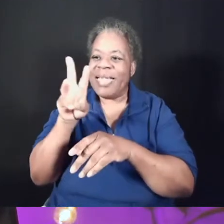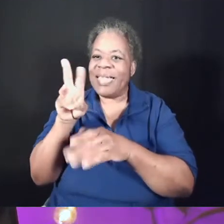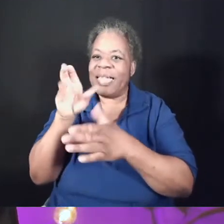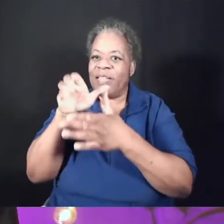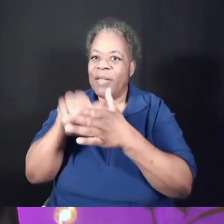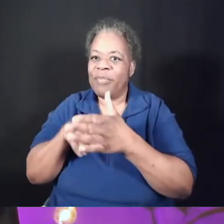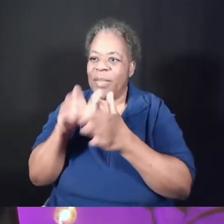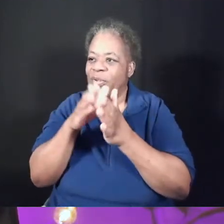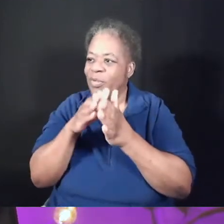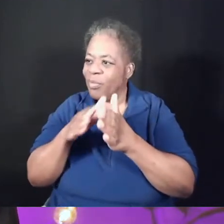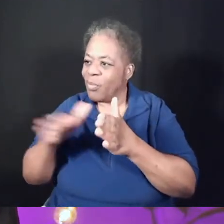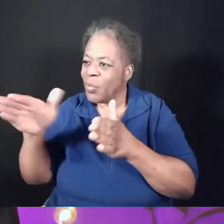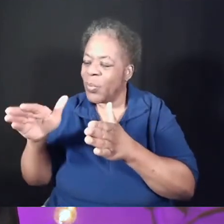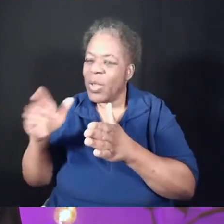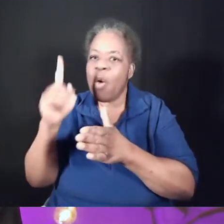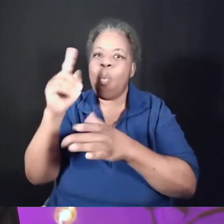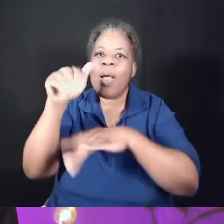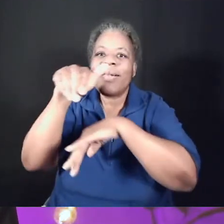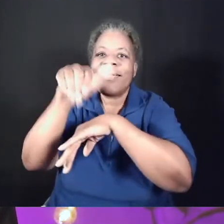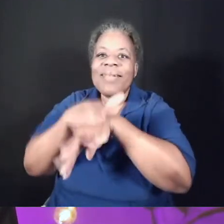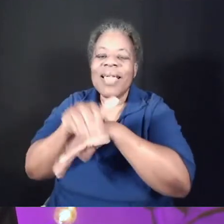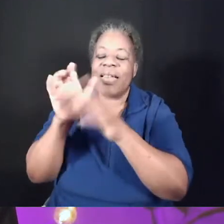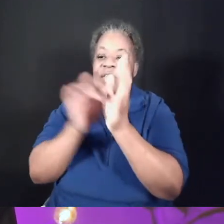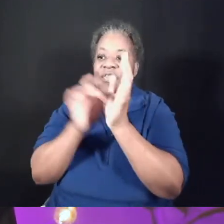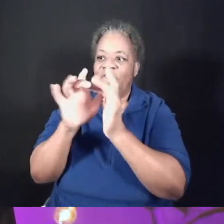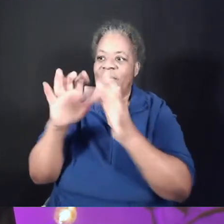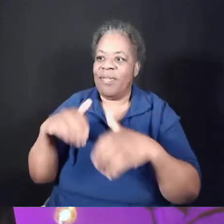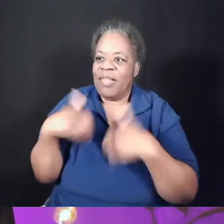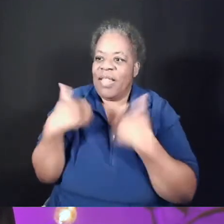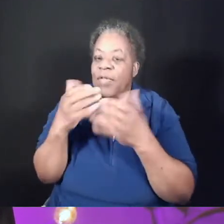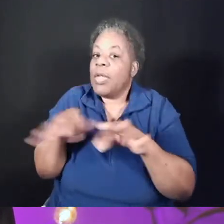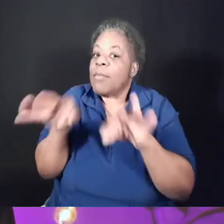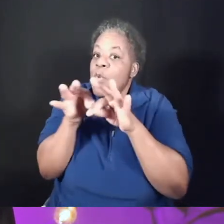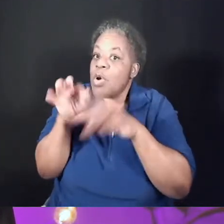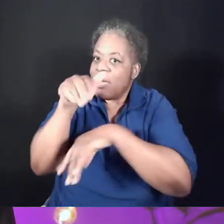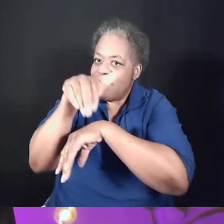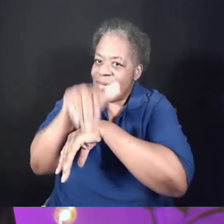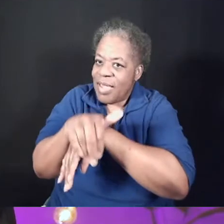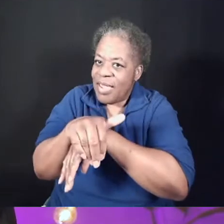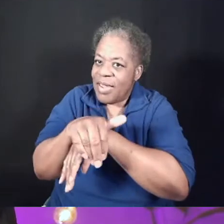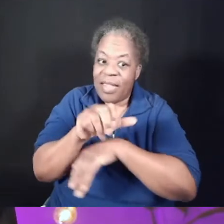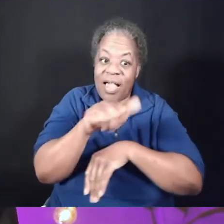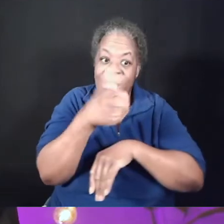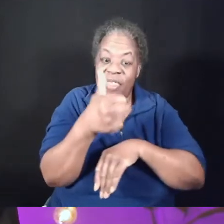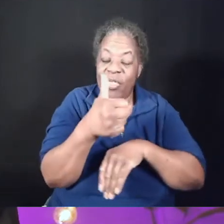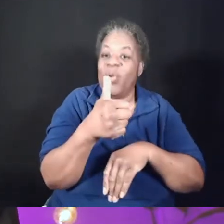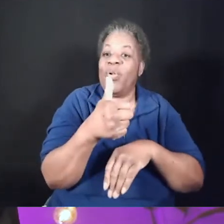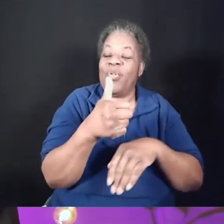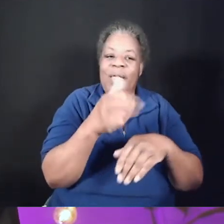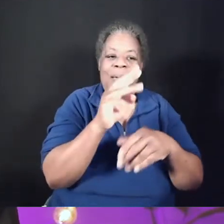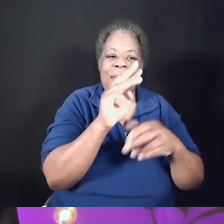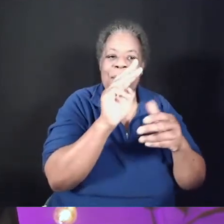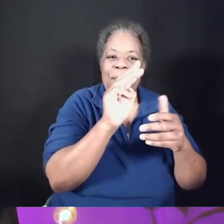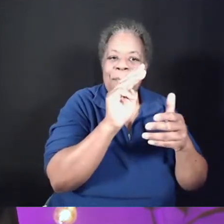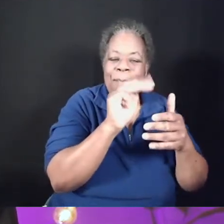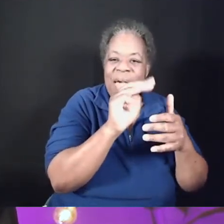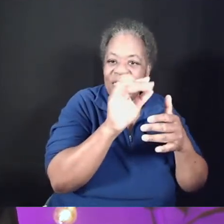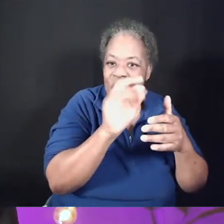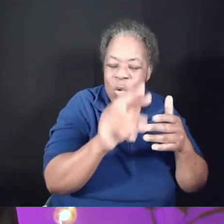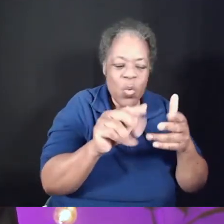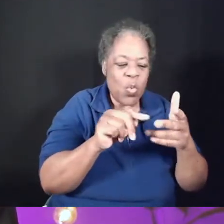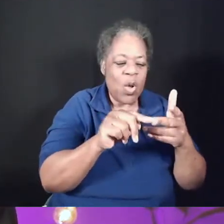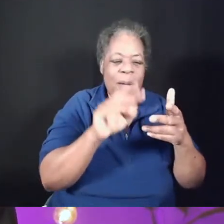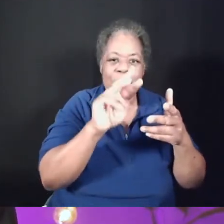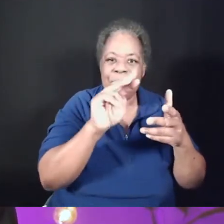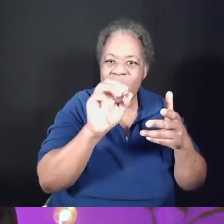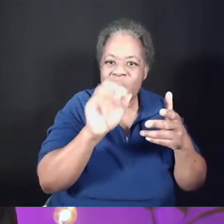night. An incredibly important night that the other biographers of Jesus, Matthew, Mark, and Luke, referred